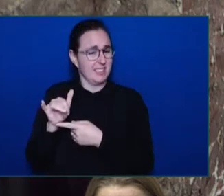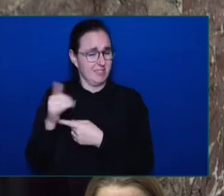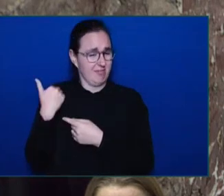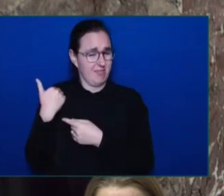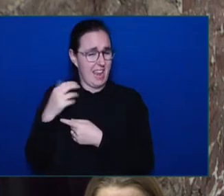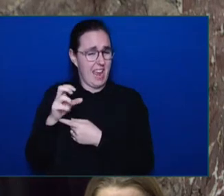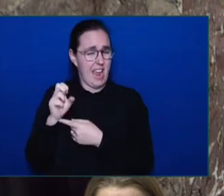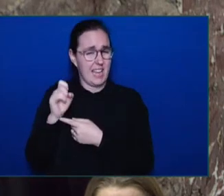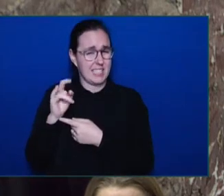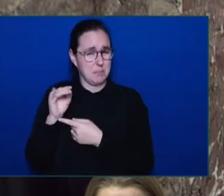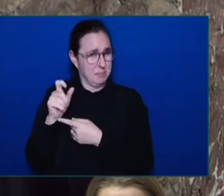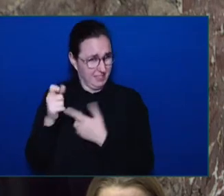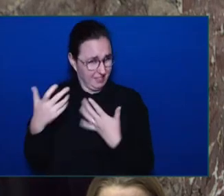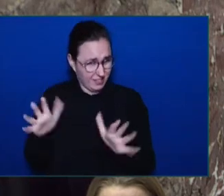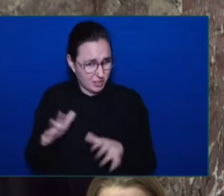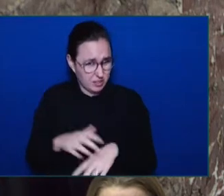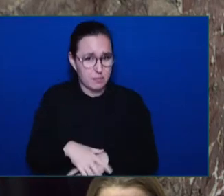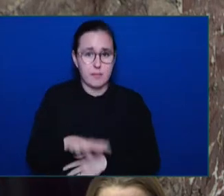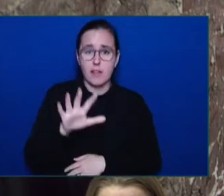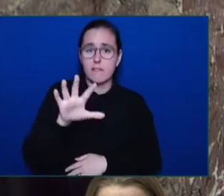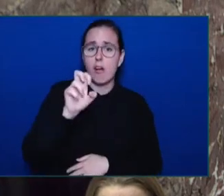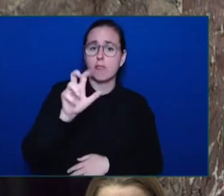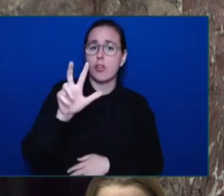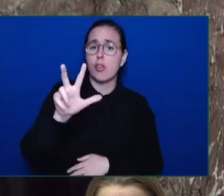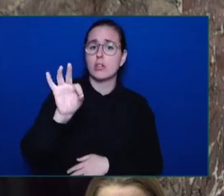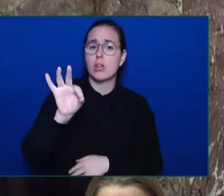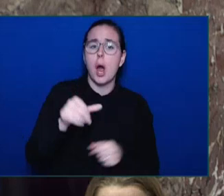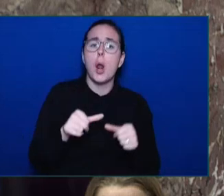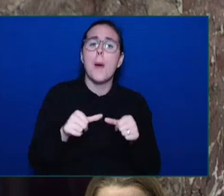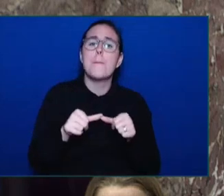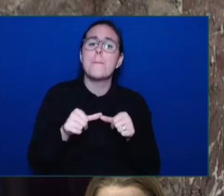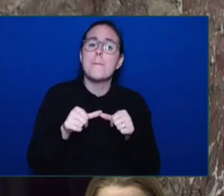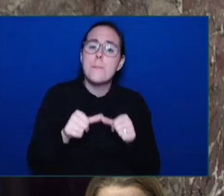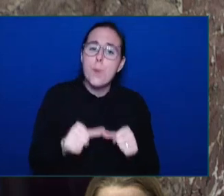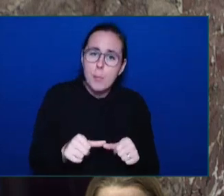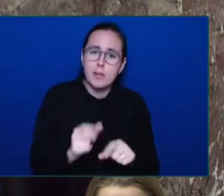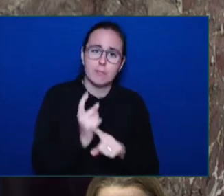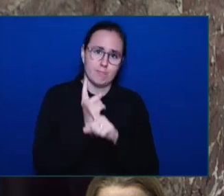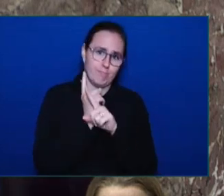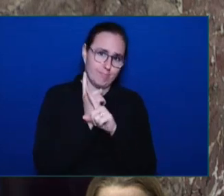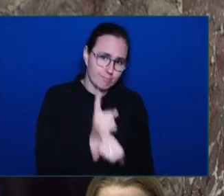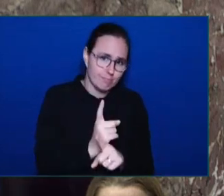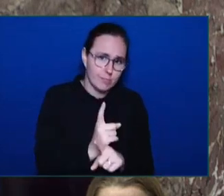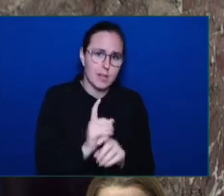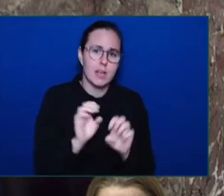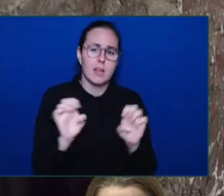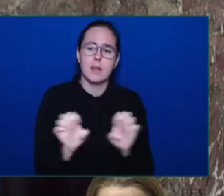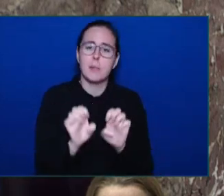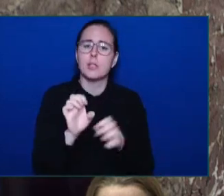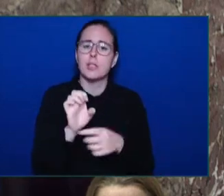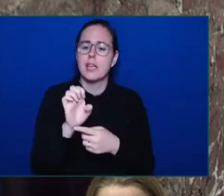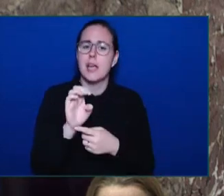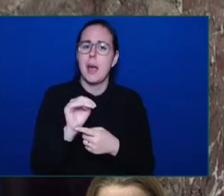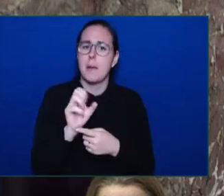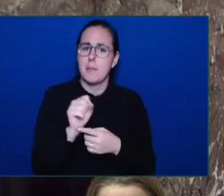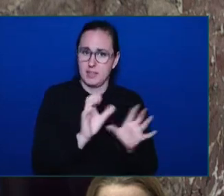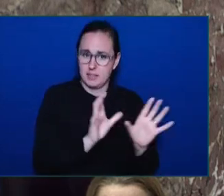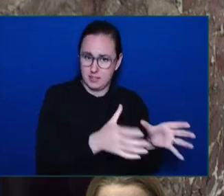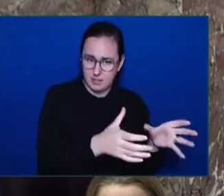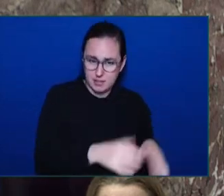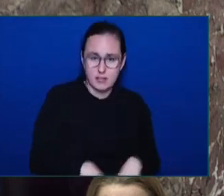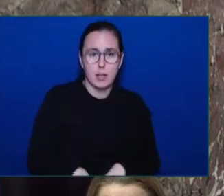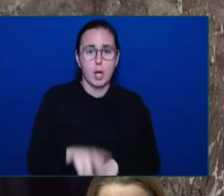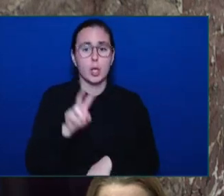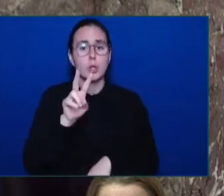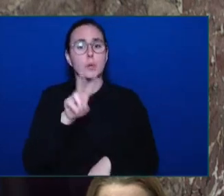positions. Further 222 in November of 2022. New ambulances, new air ambulances, Honourable Speaker. A new system